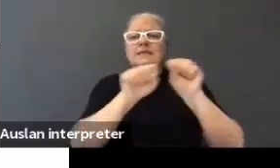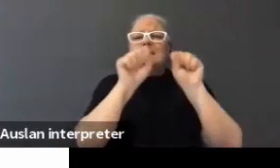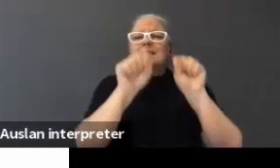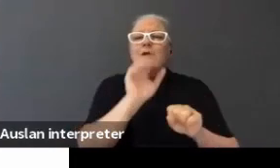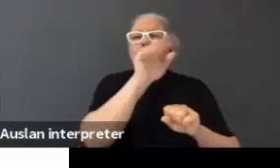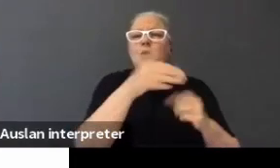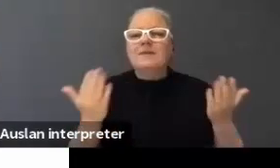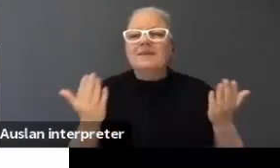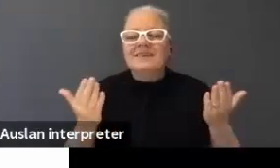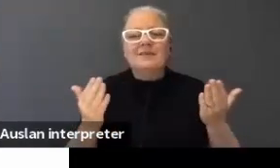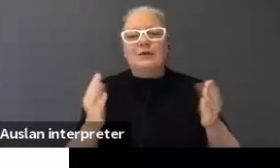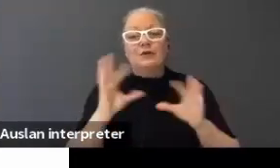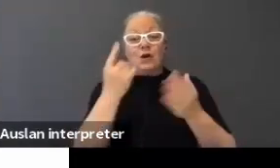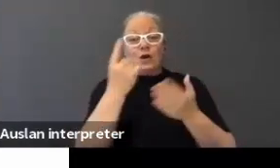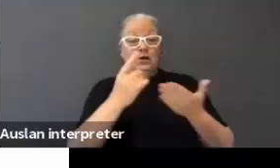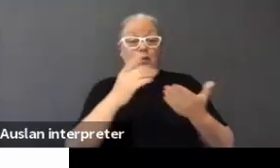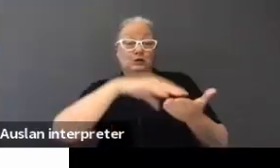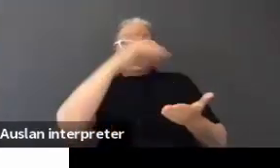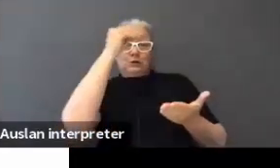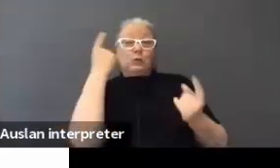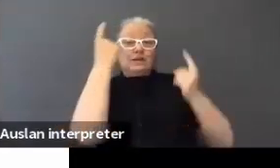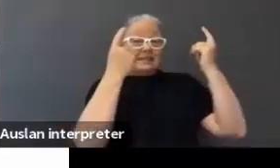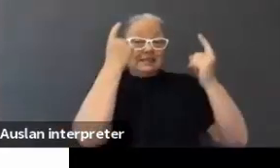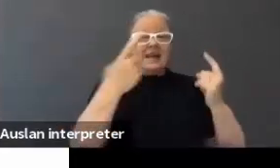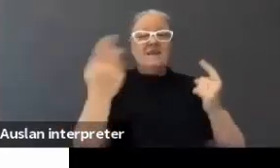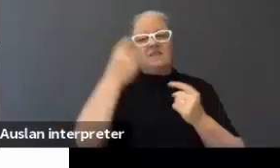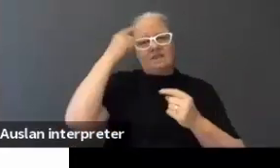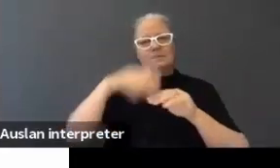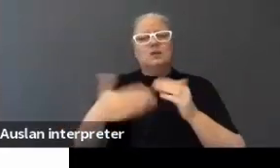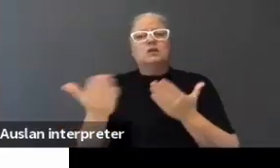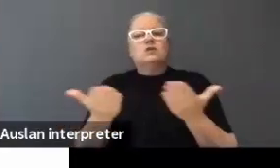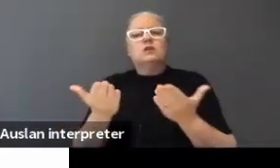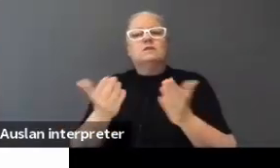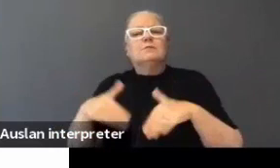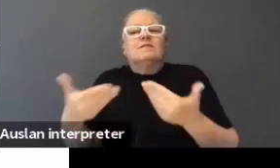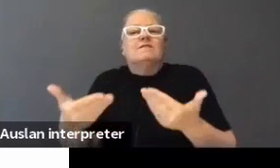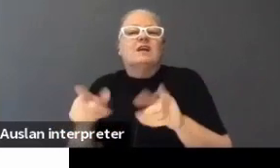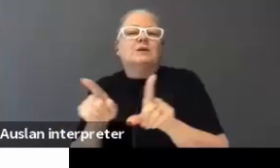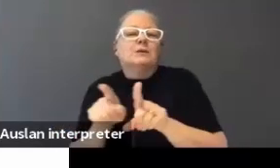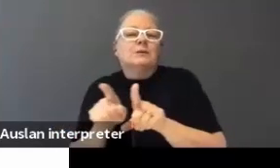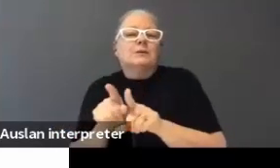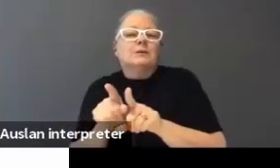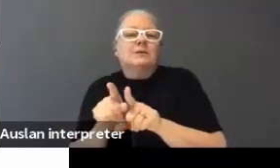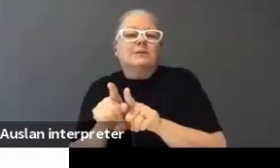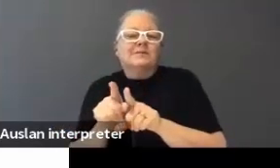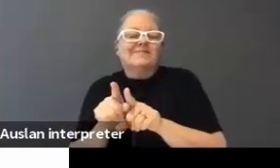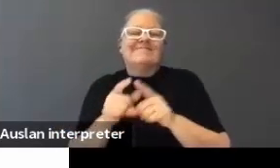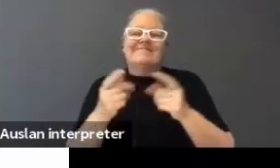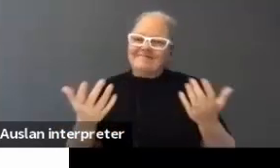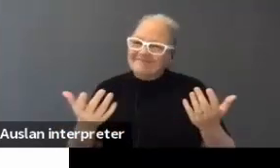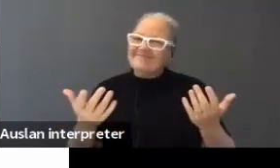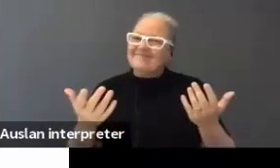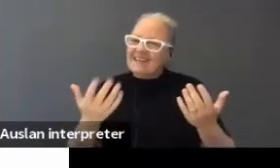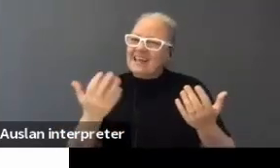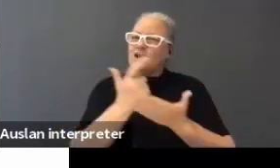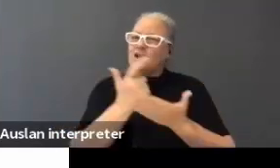It's not just the students we have to think about but our service providers as well. So, yes, that was certainly